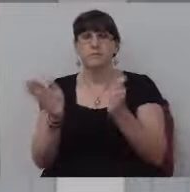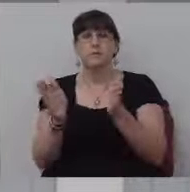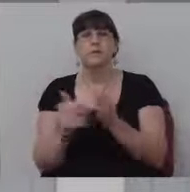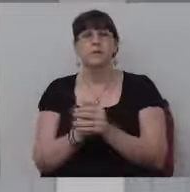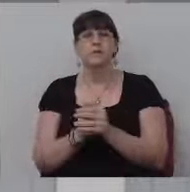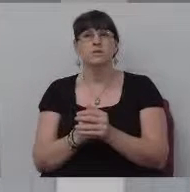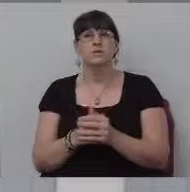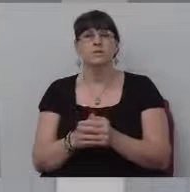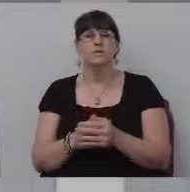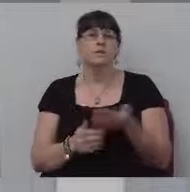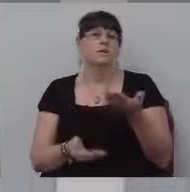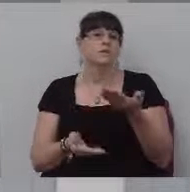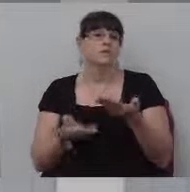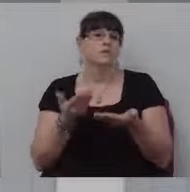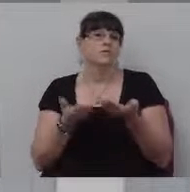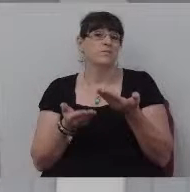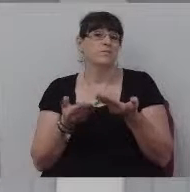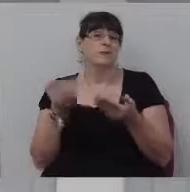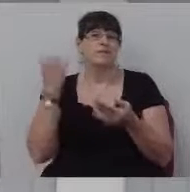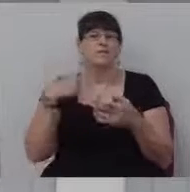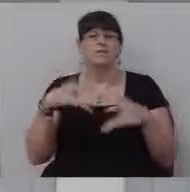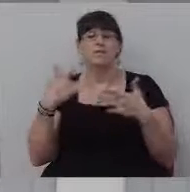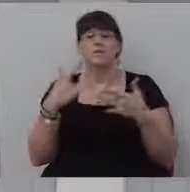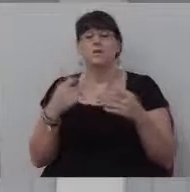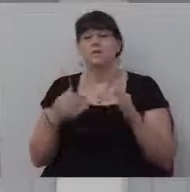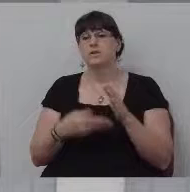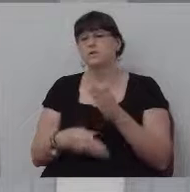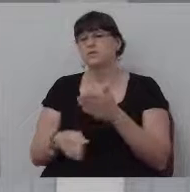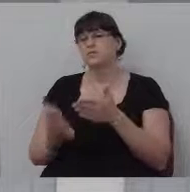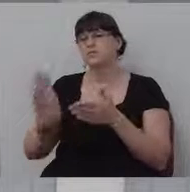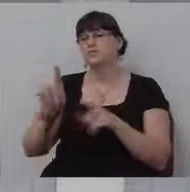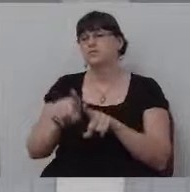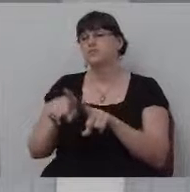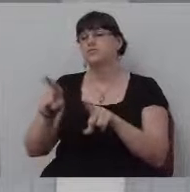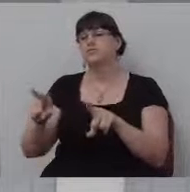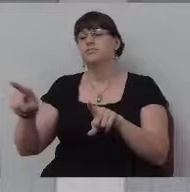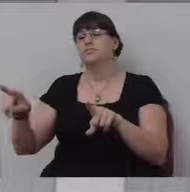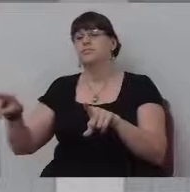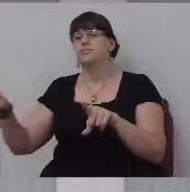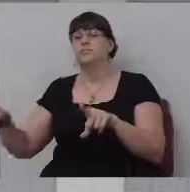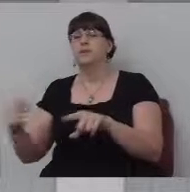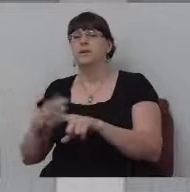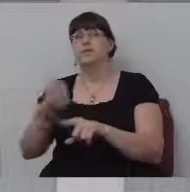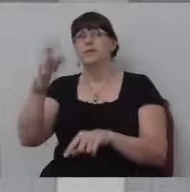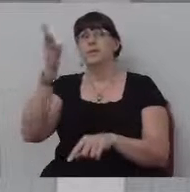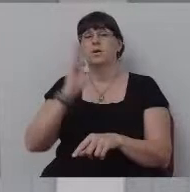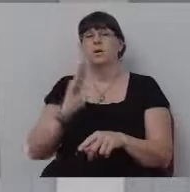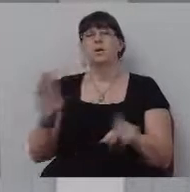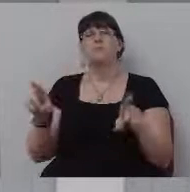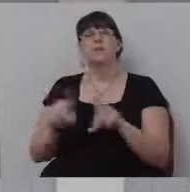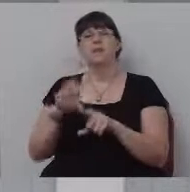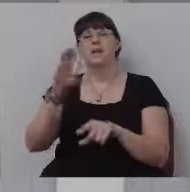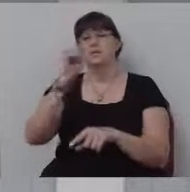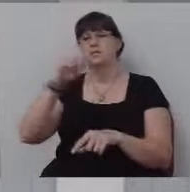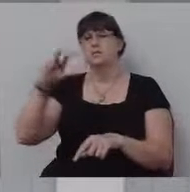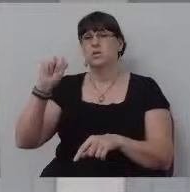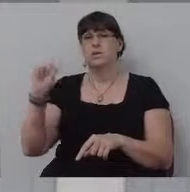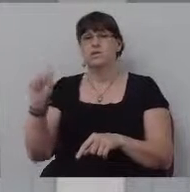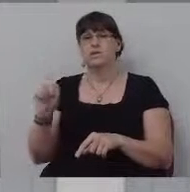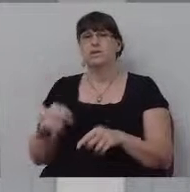feel like you've gone away from God. Here's the thing, like Solomon, you can always come back.